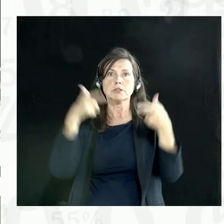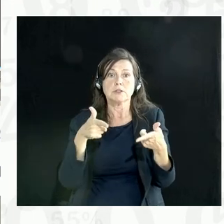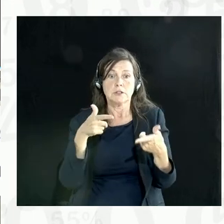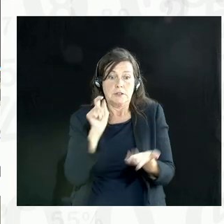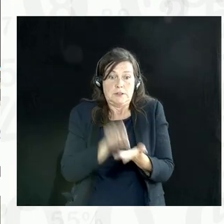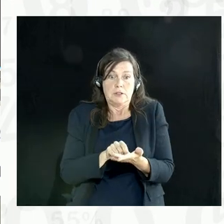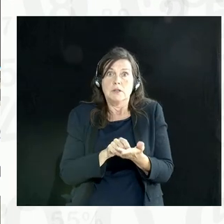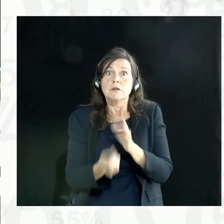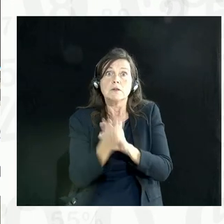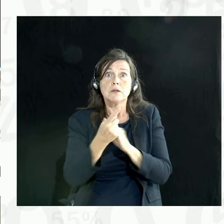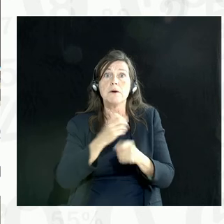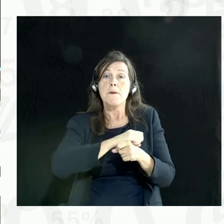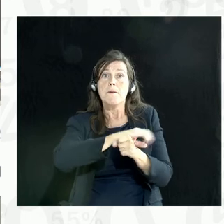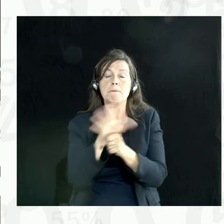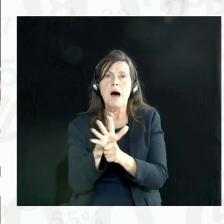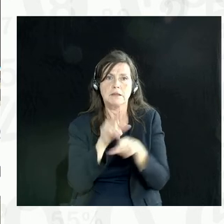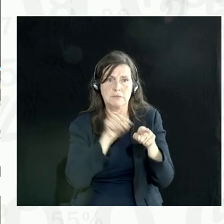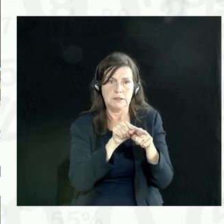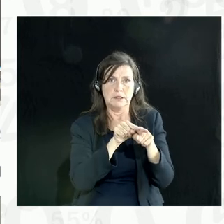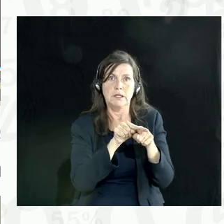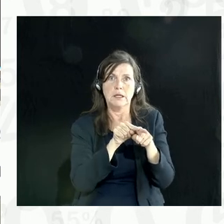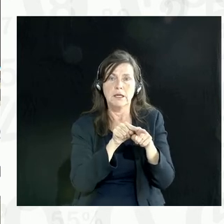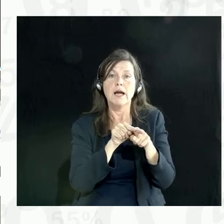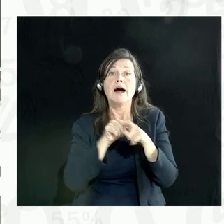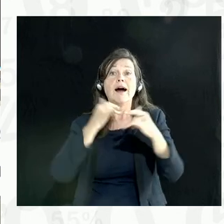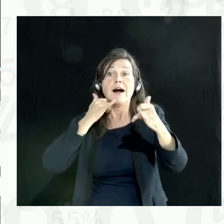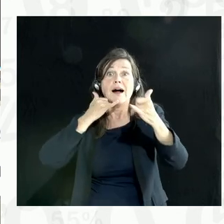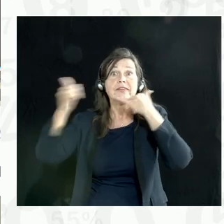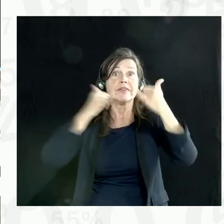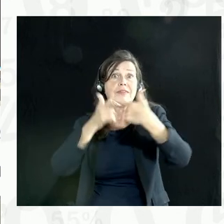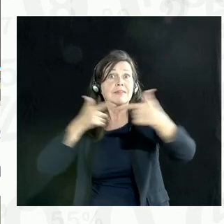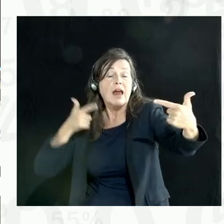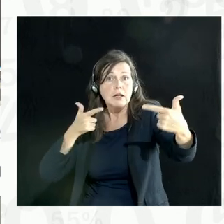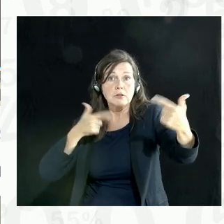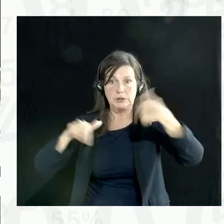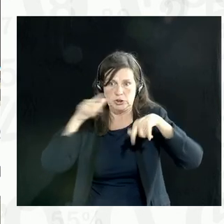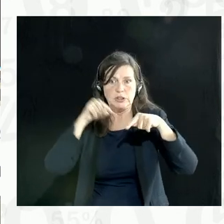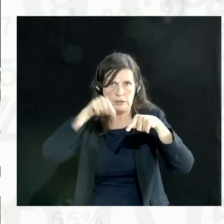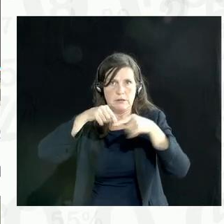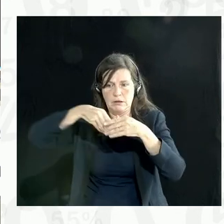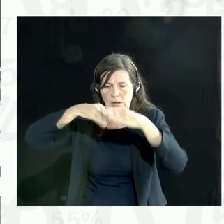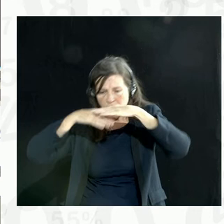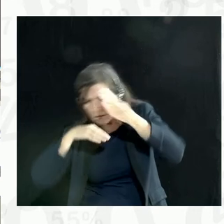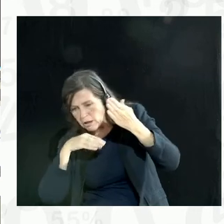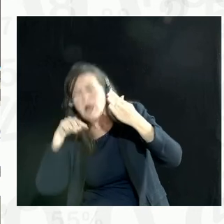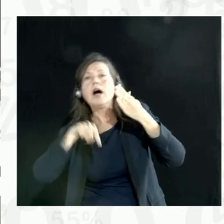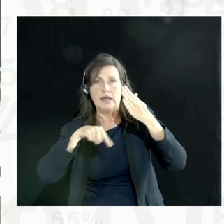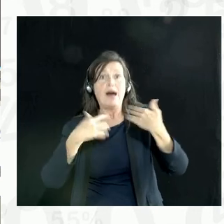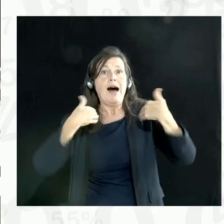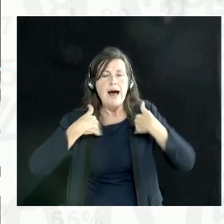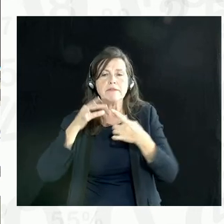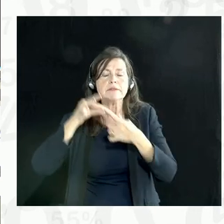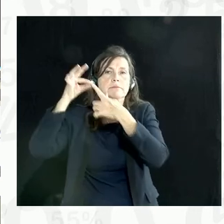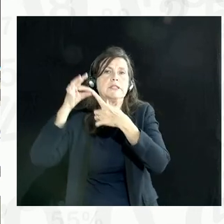pandemic without the use of some of the telecommunications and geospatial data. Now, is this going to continue